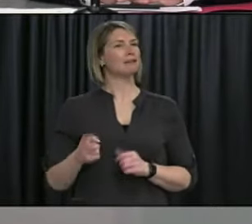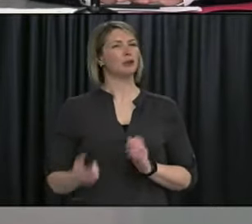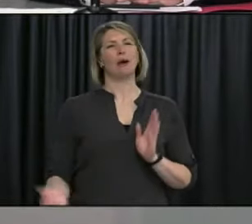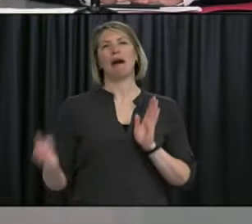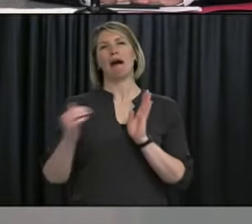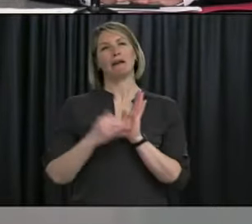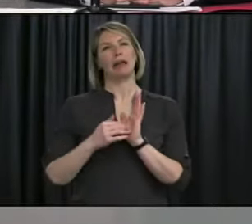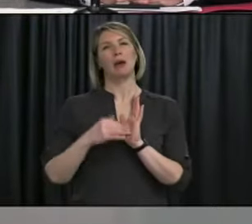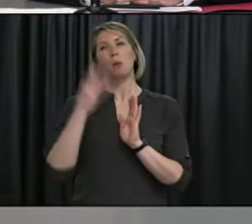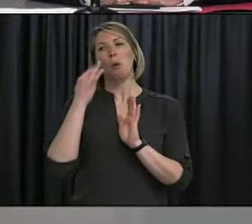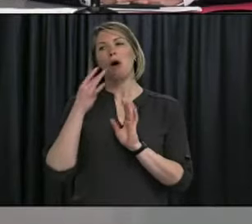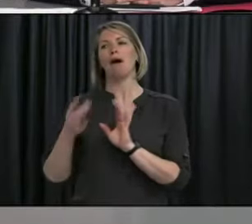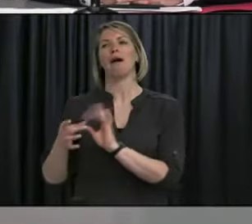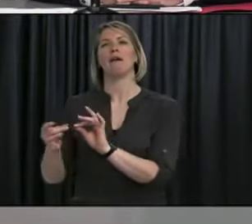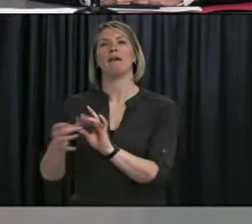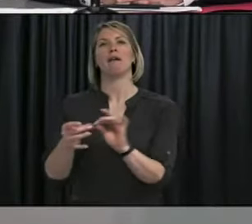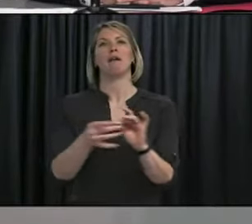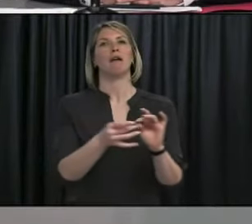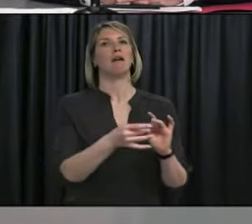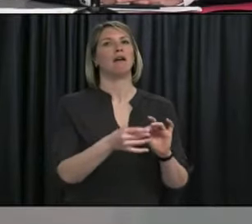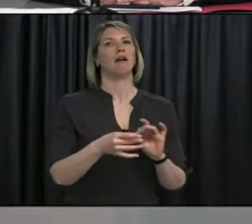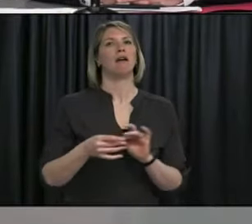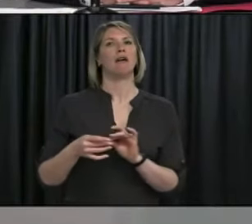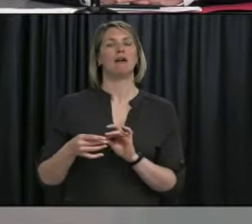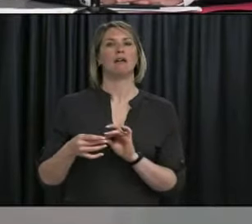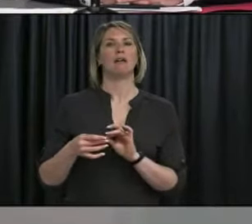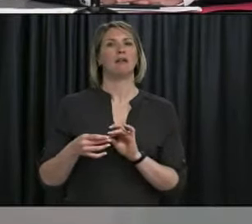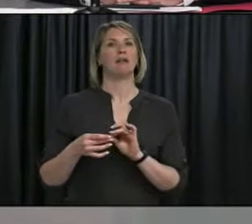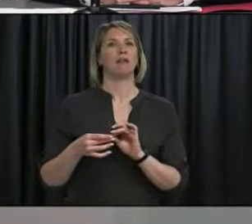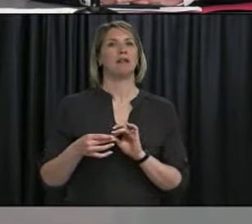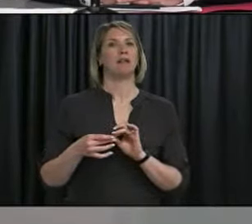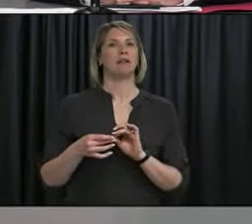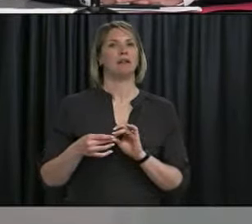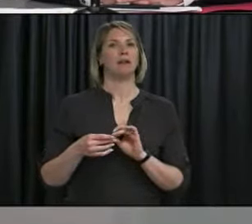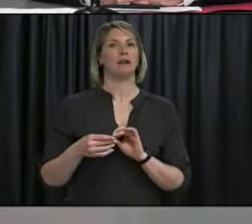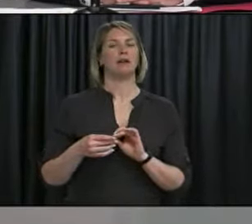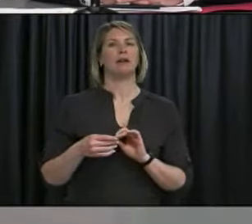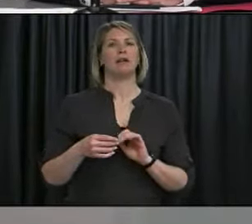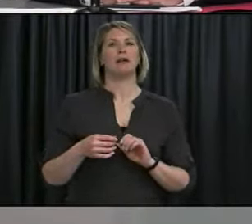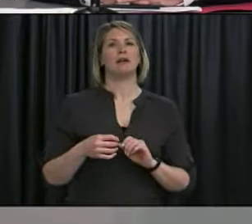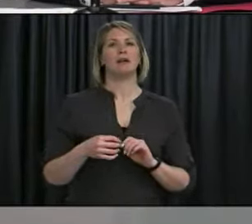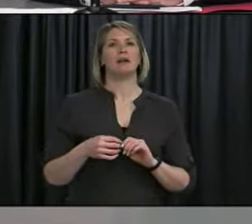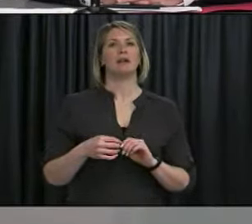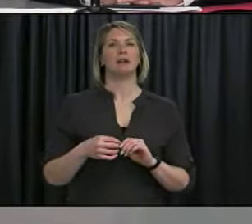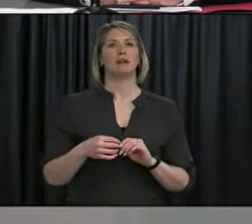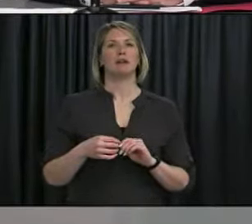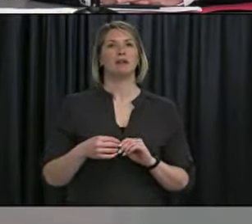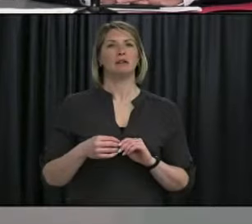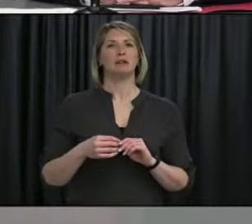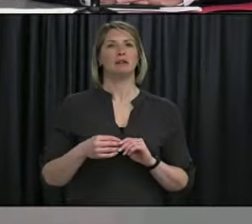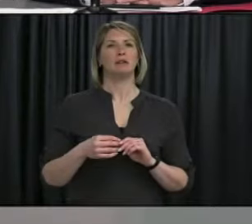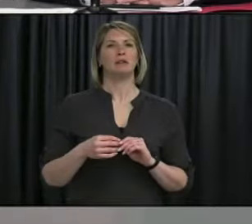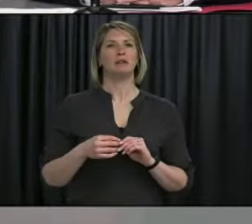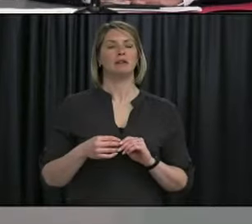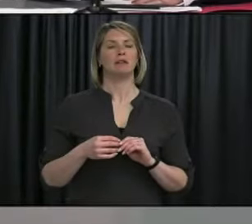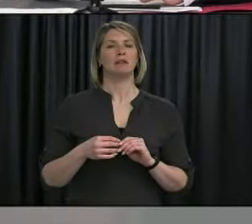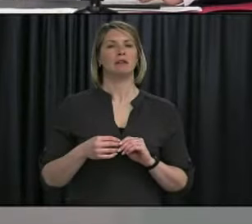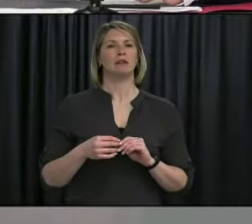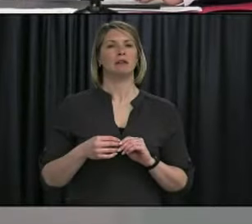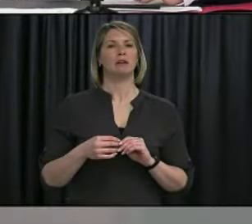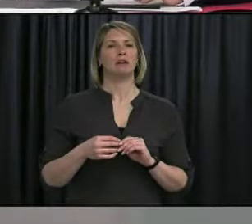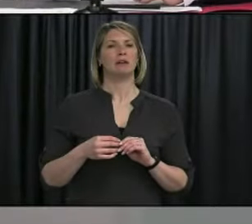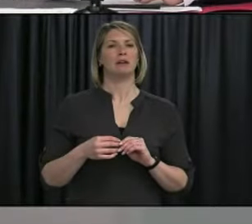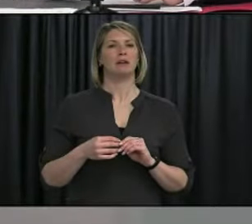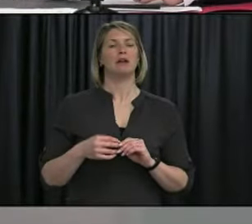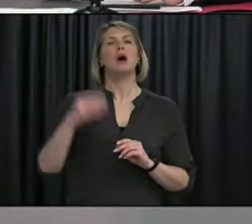because I hear it from a lot of quarters. Uh, if capacity is not an issue here, why are we consistently, uh, at or near the bottom of the scale when it comes to